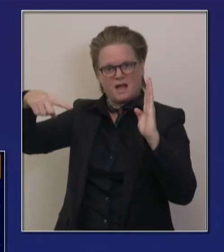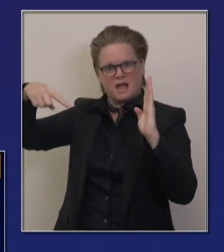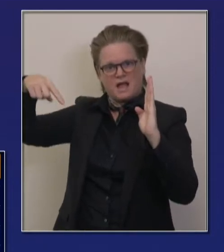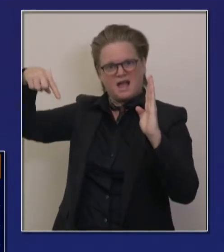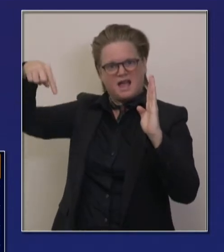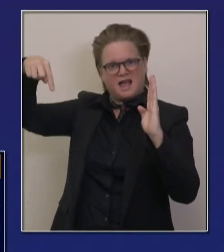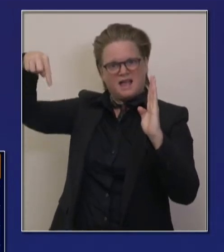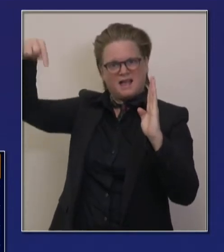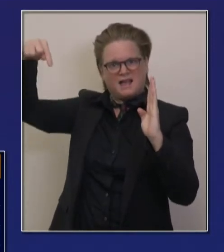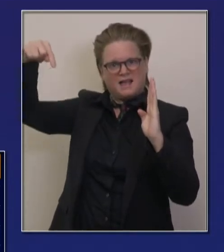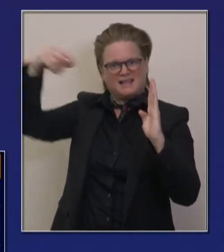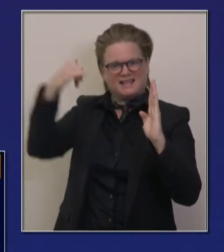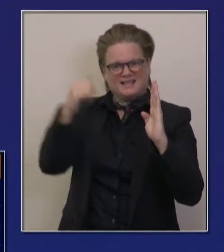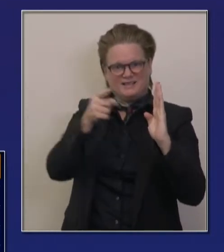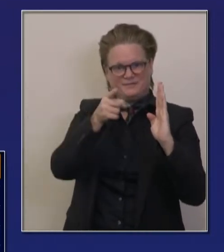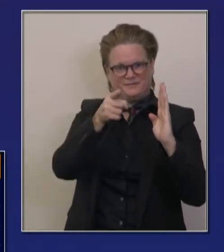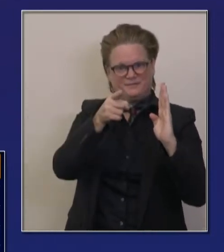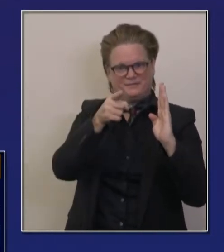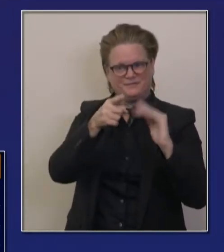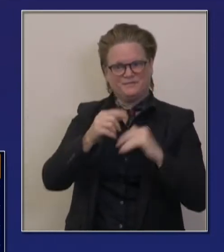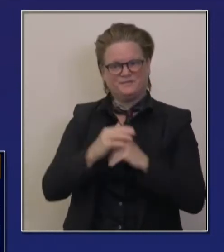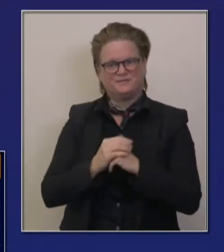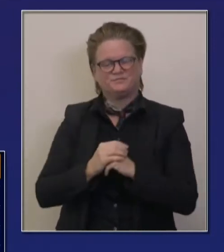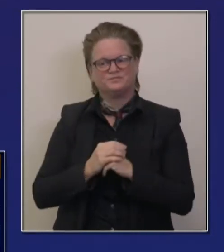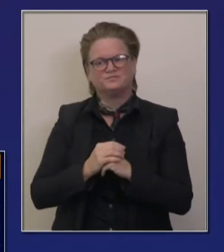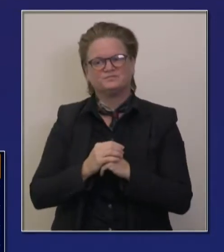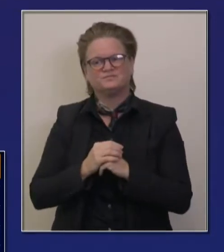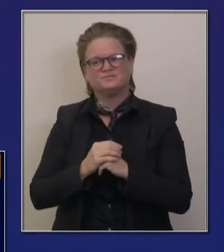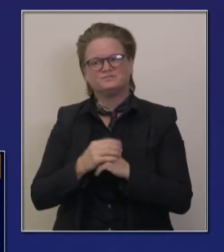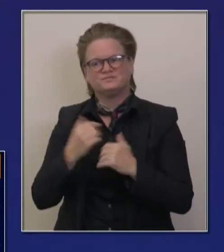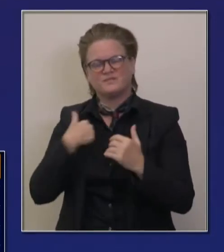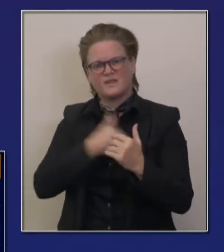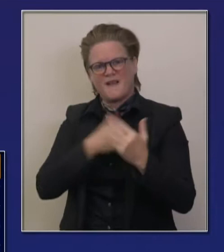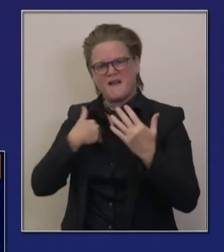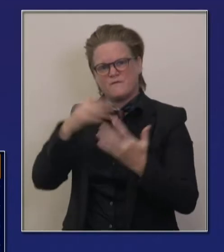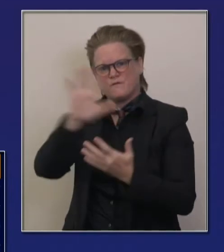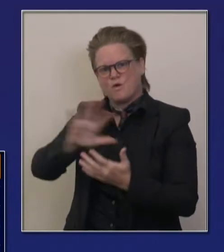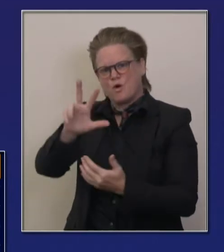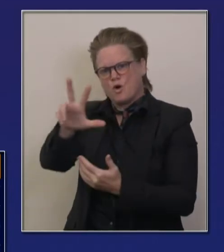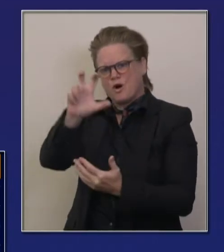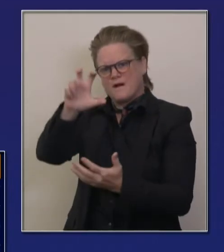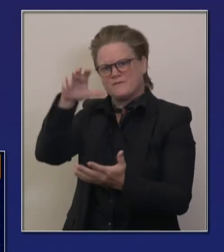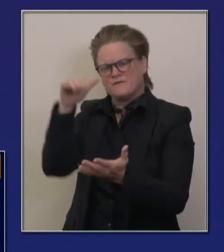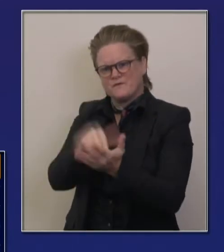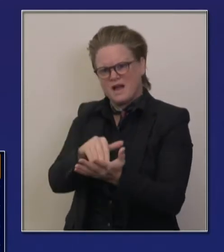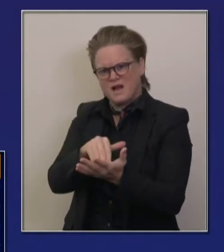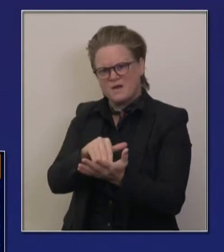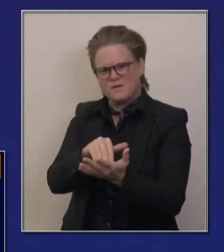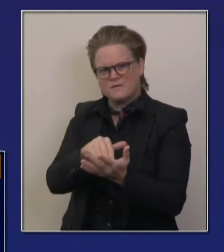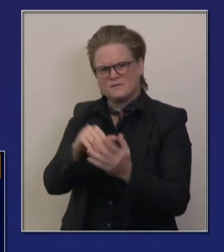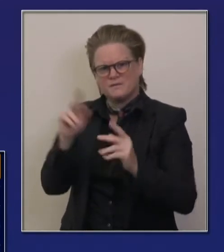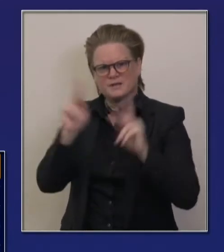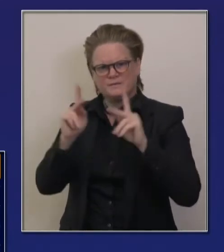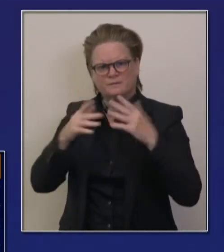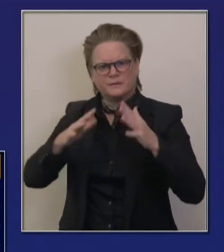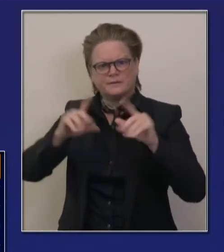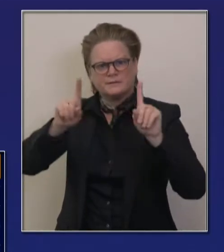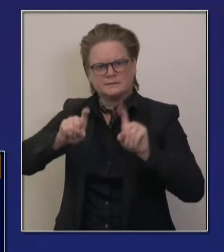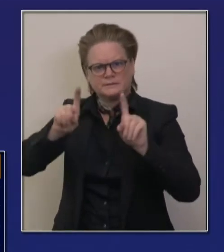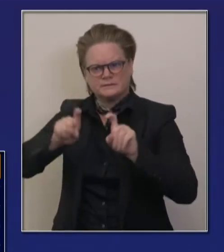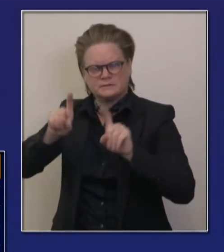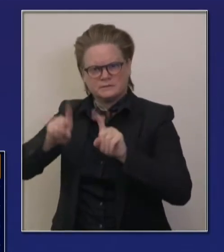tests over a 24 hour period, uh, testing now on a daily average over seven day. Now, just shy of 210